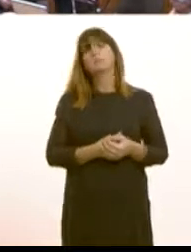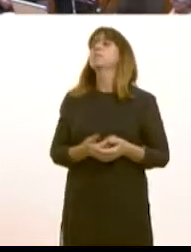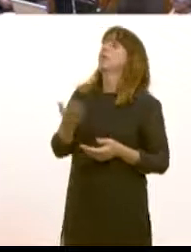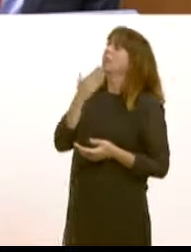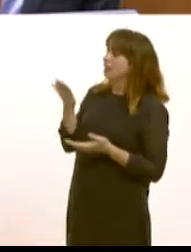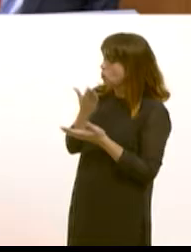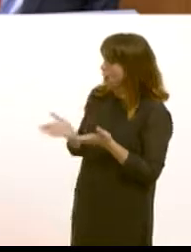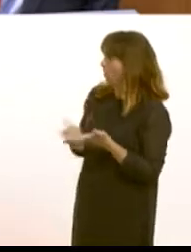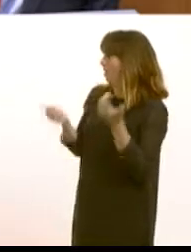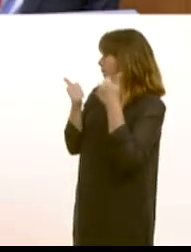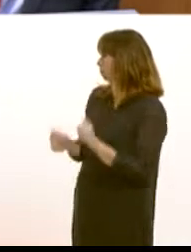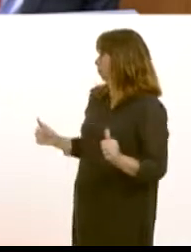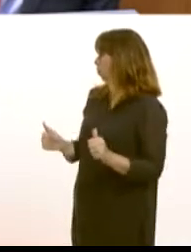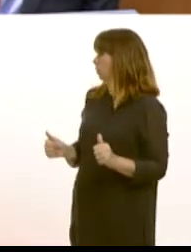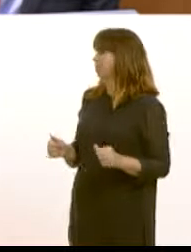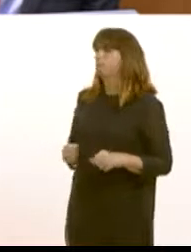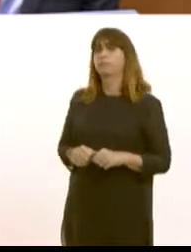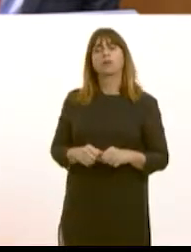you for clarity on that point, First Minister.